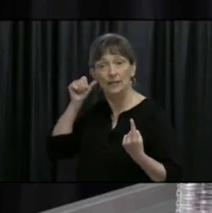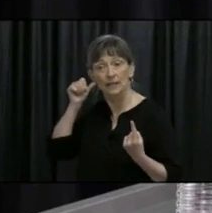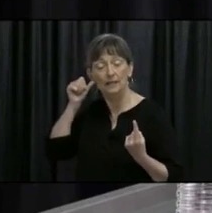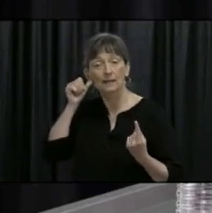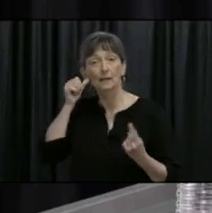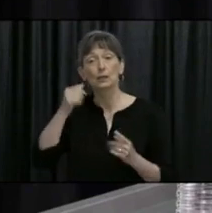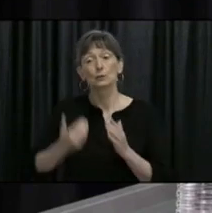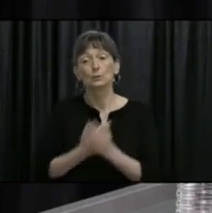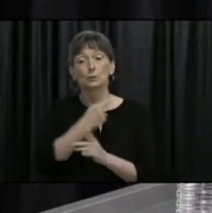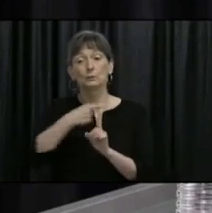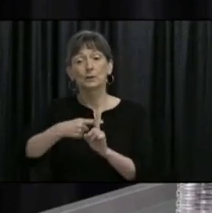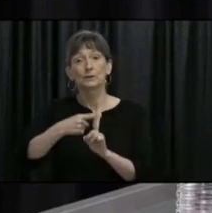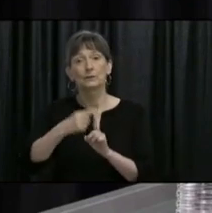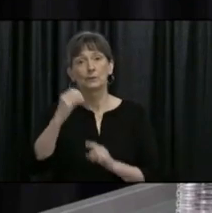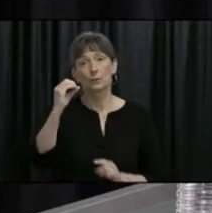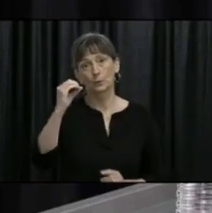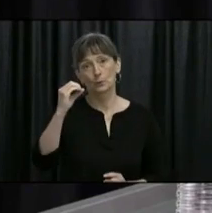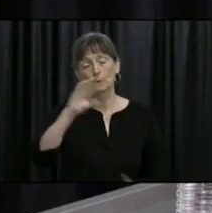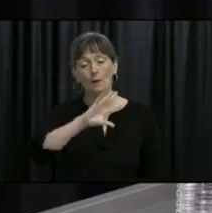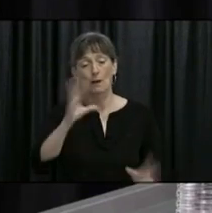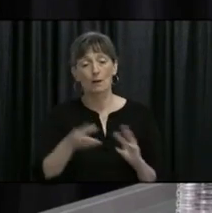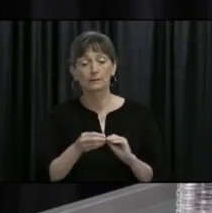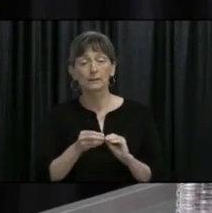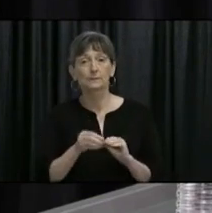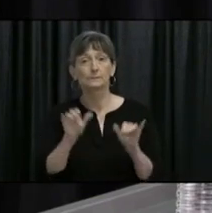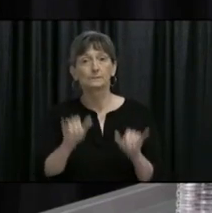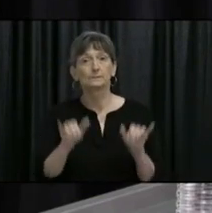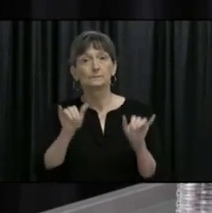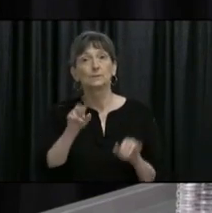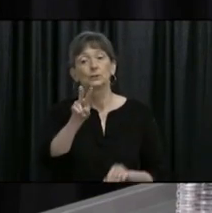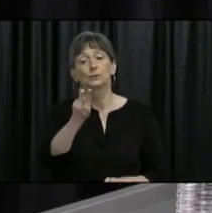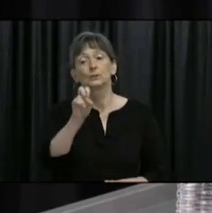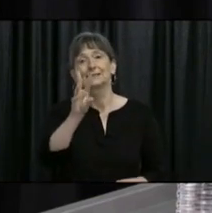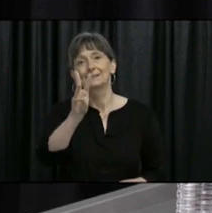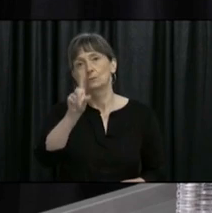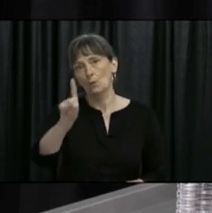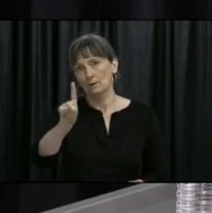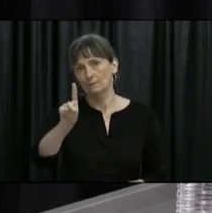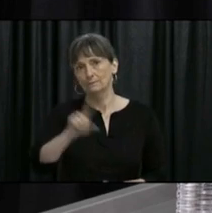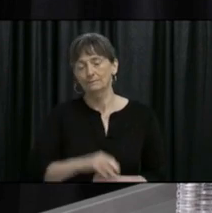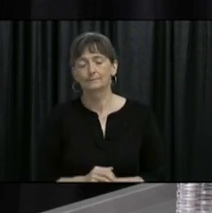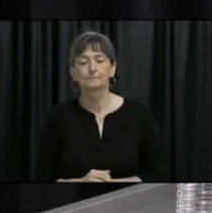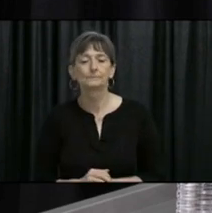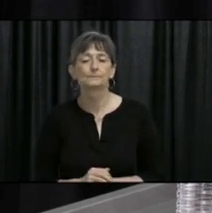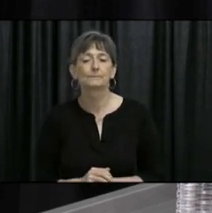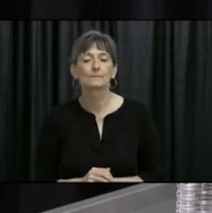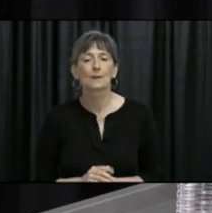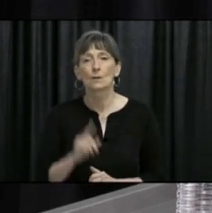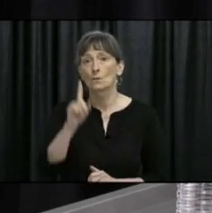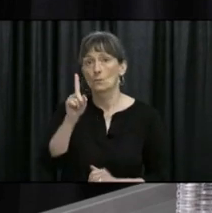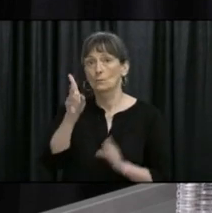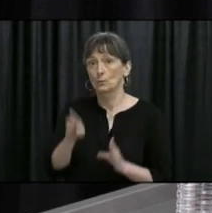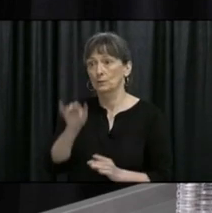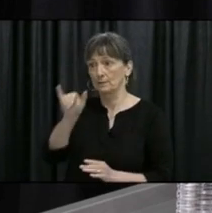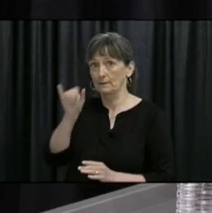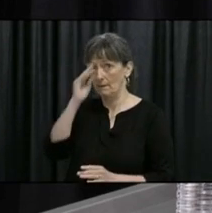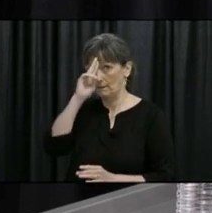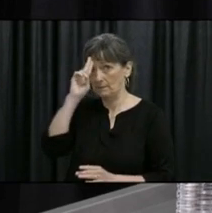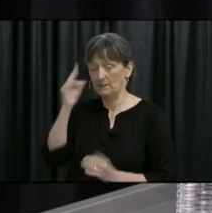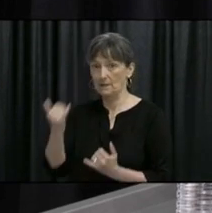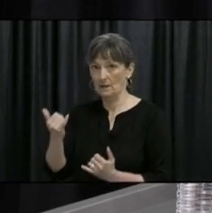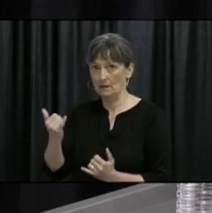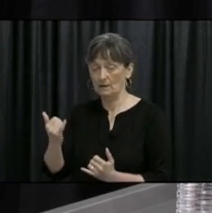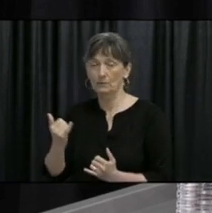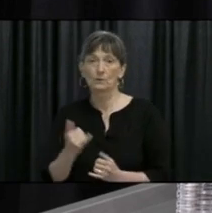we have no new positive cases and our total number of cases remains at 261. One person is in hospital due to the